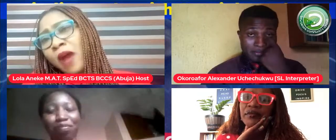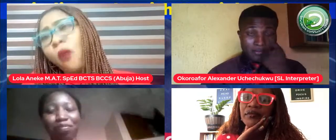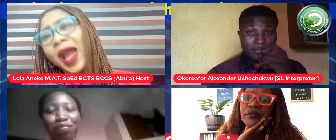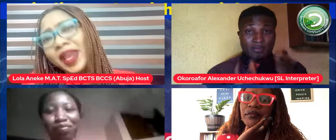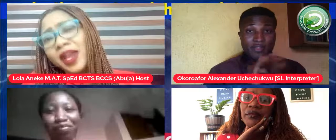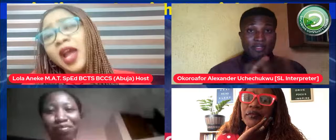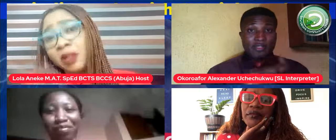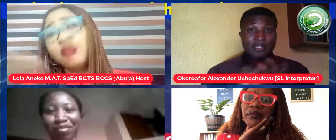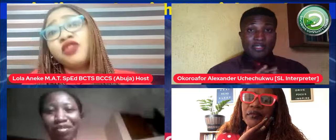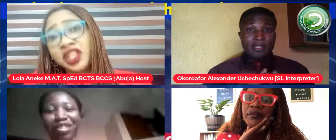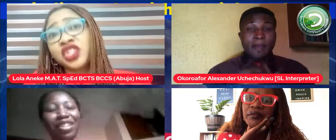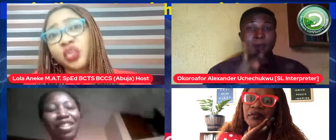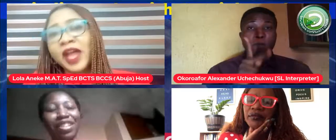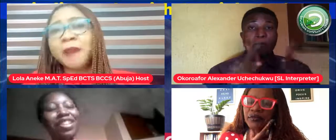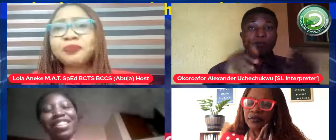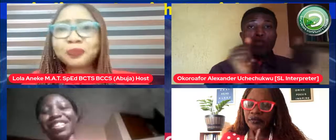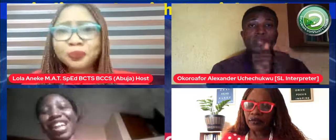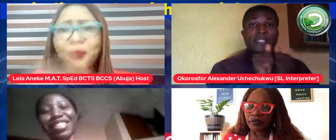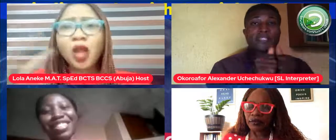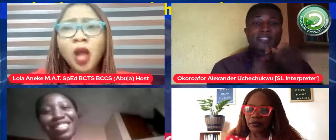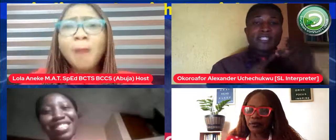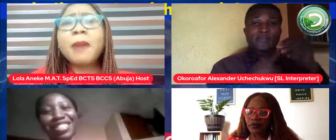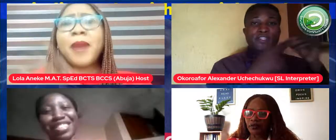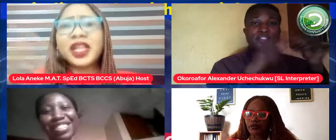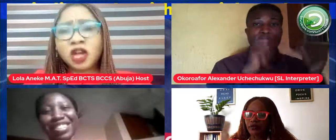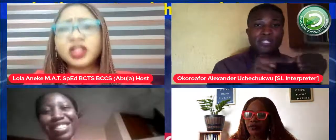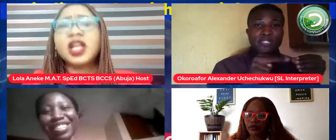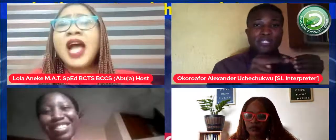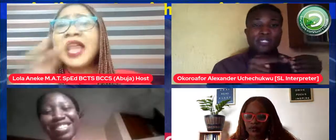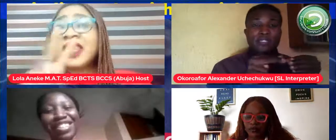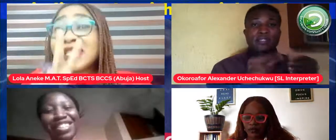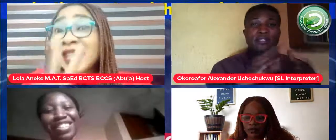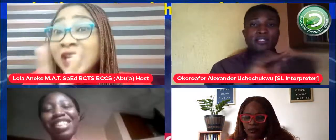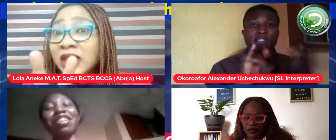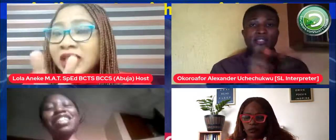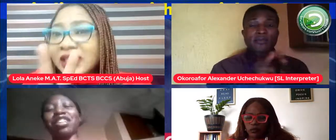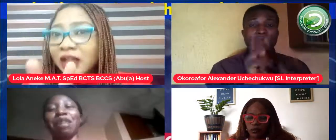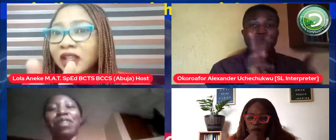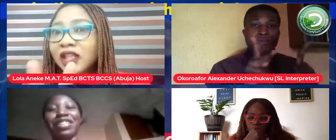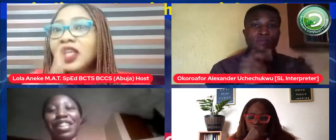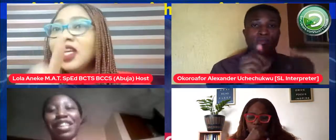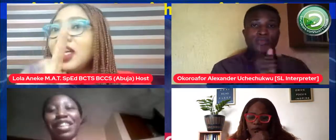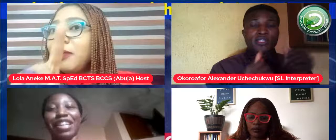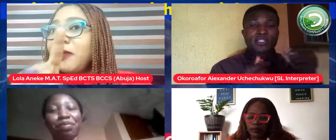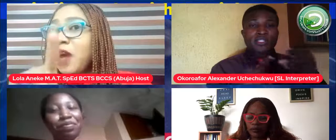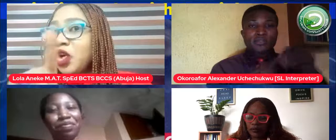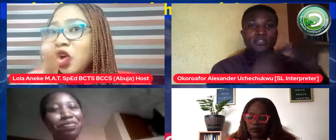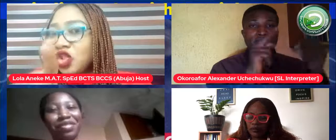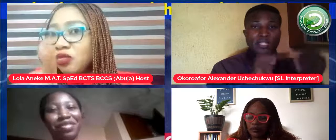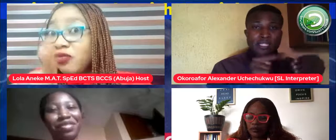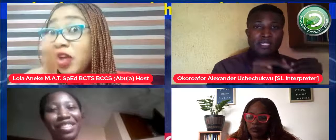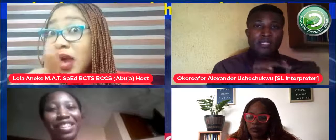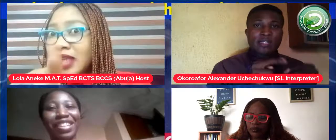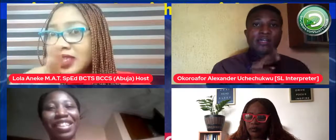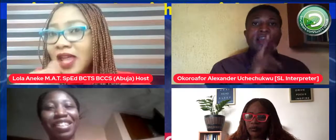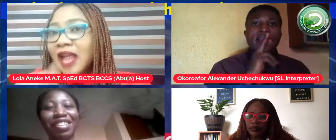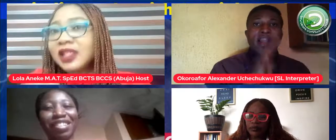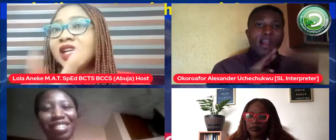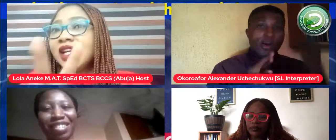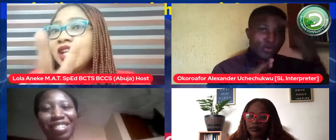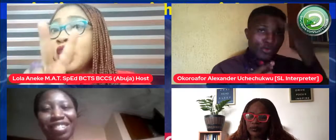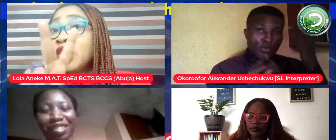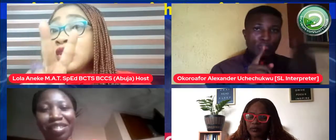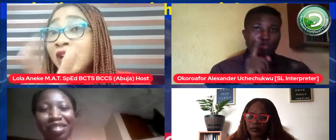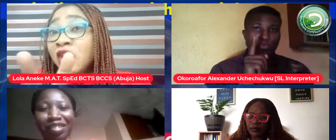your thoughts on that why i mean the research has shown that based on and then secondly before you go to before you answer